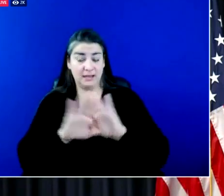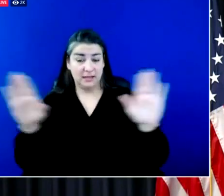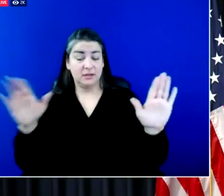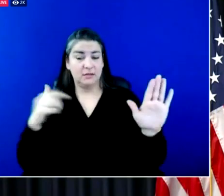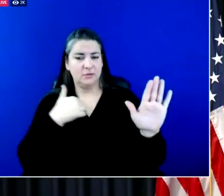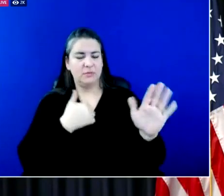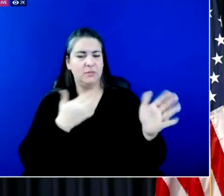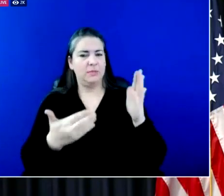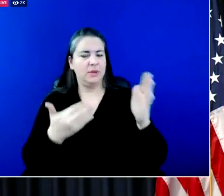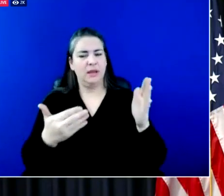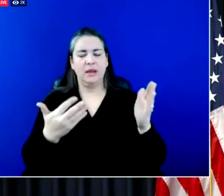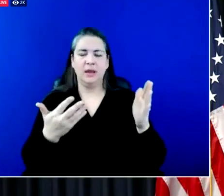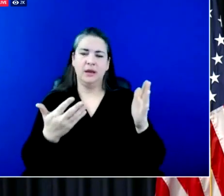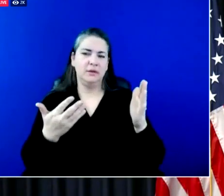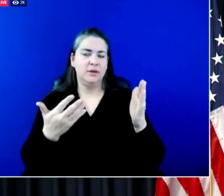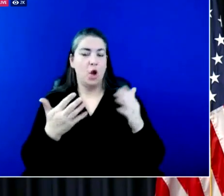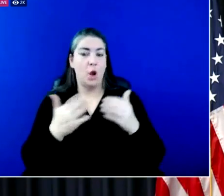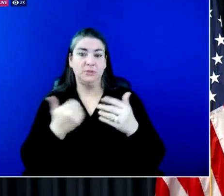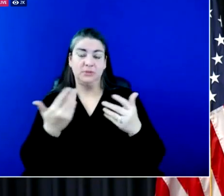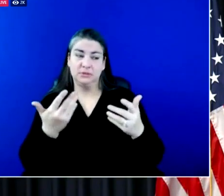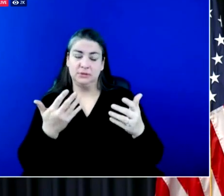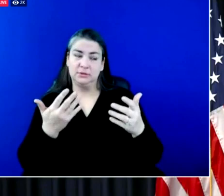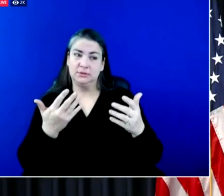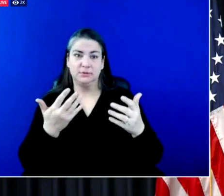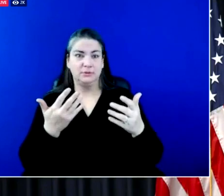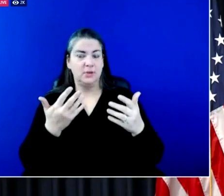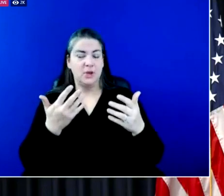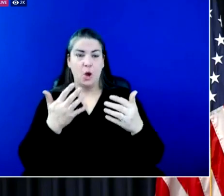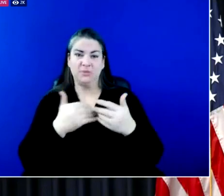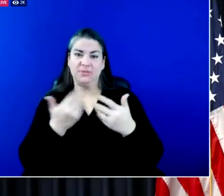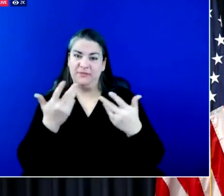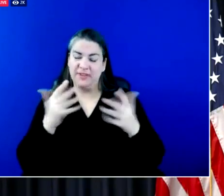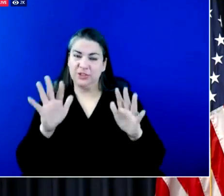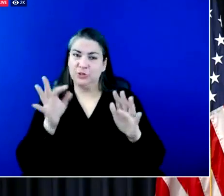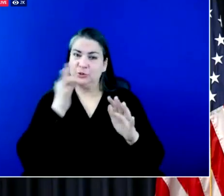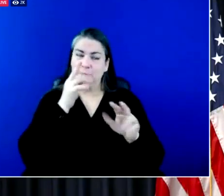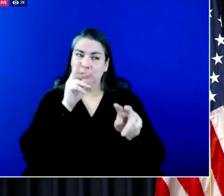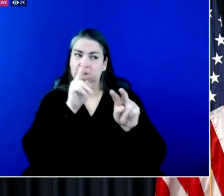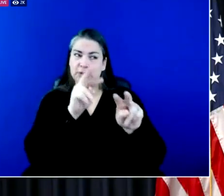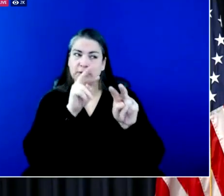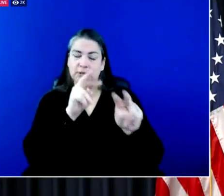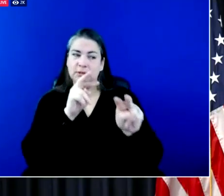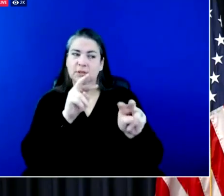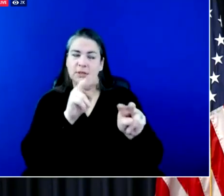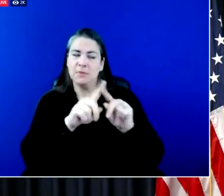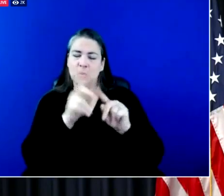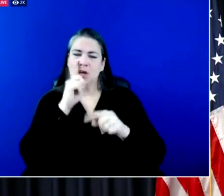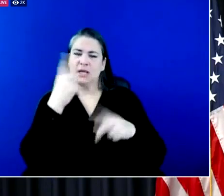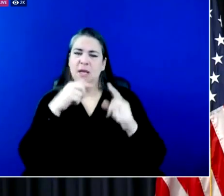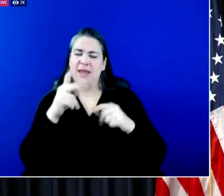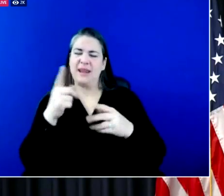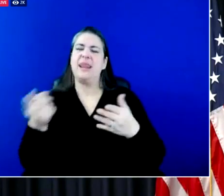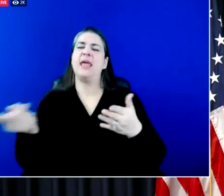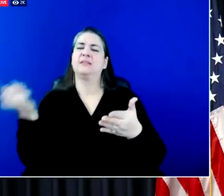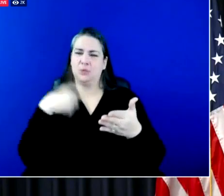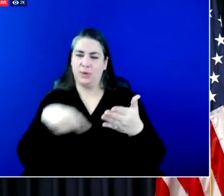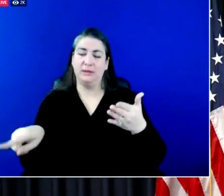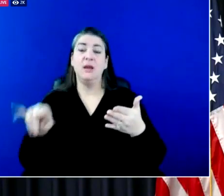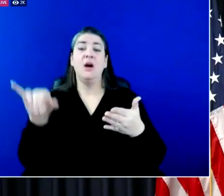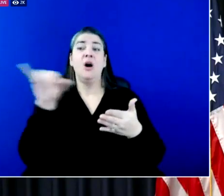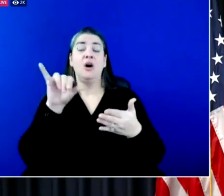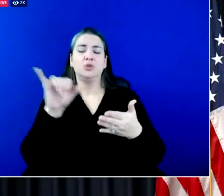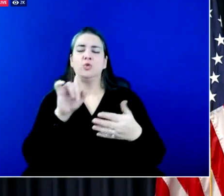uh the worst of it but again we're looking at the potential for the system to come back next week it's also going to be really